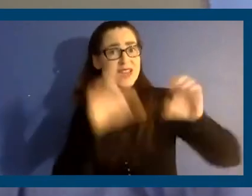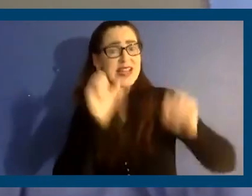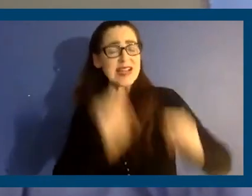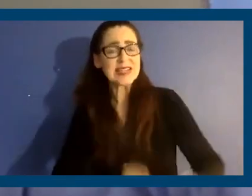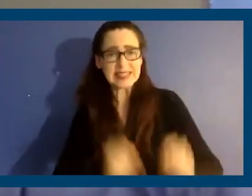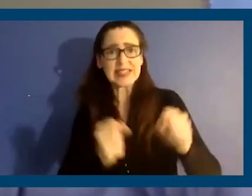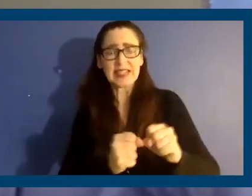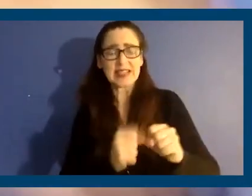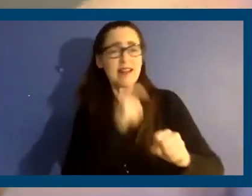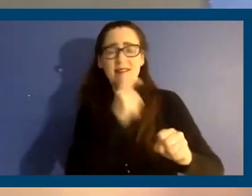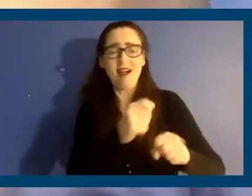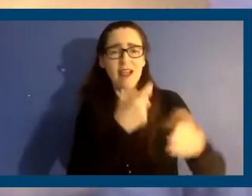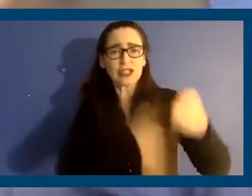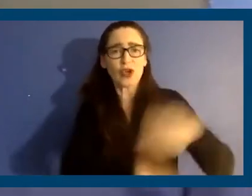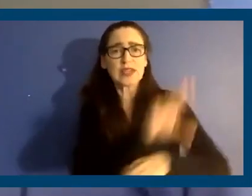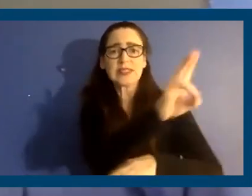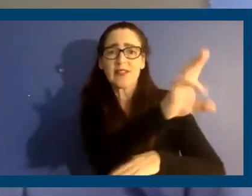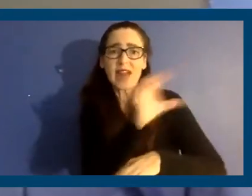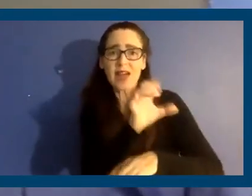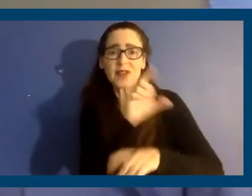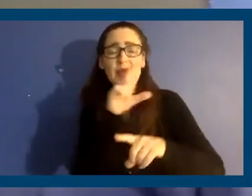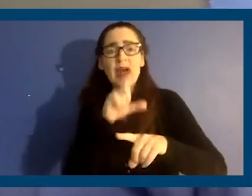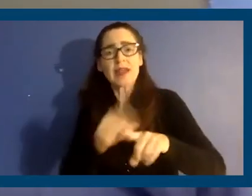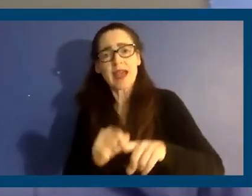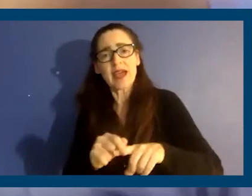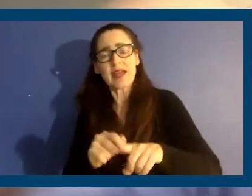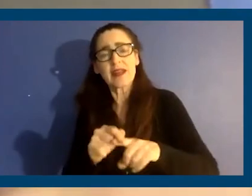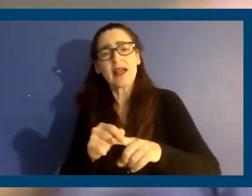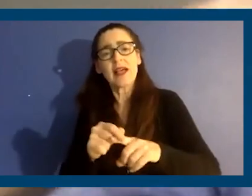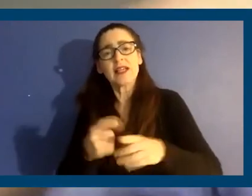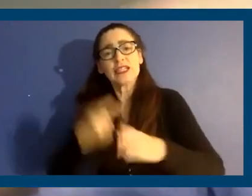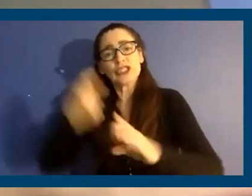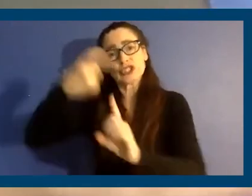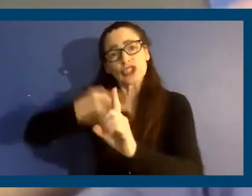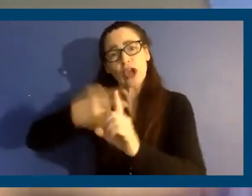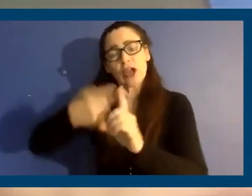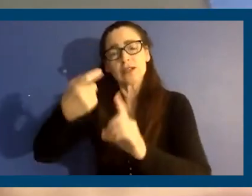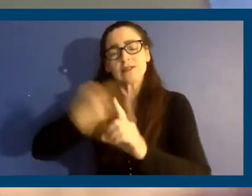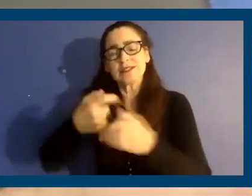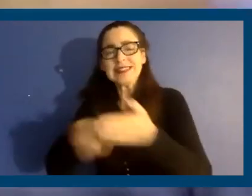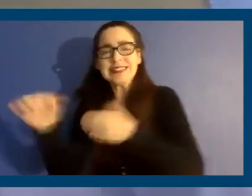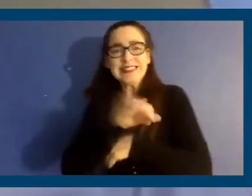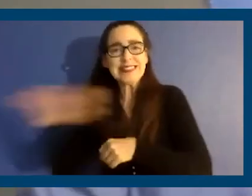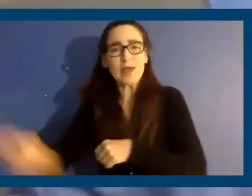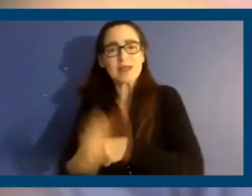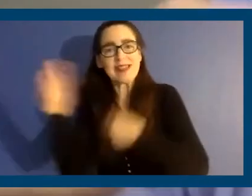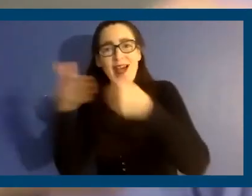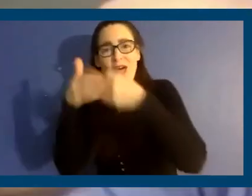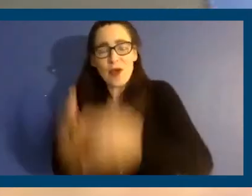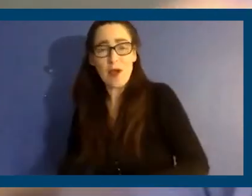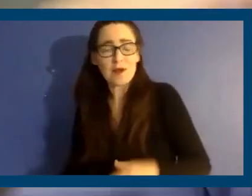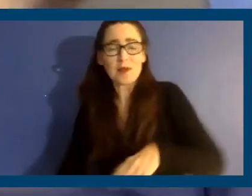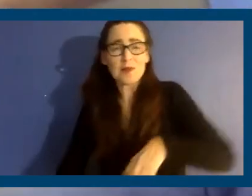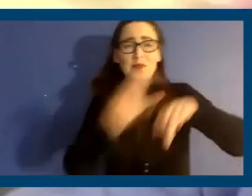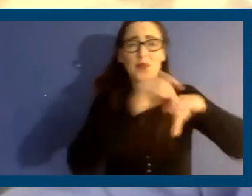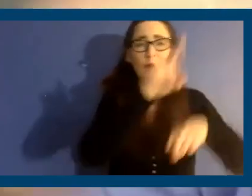$700 rent. If Prop 21 passes, it would say even if that person at $700 moved out, there would be